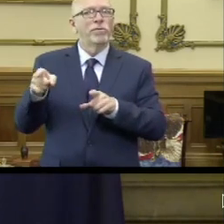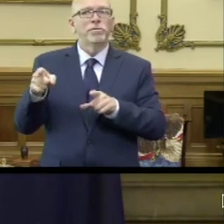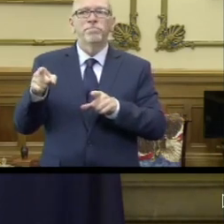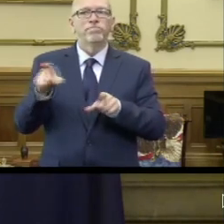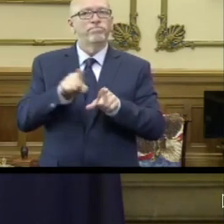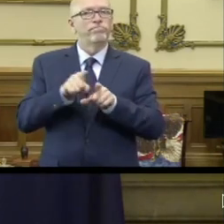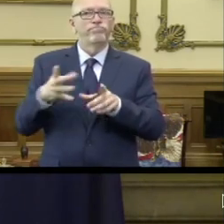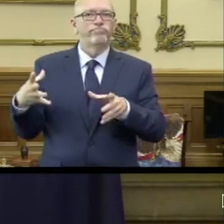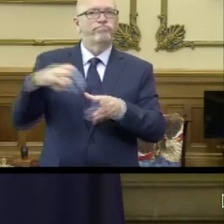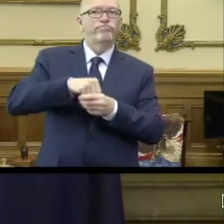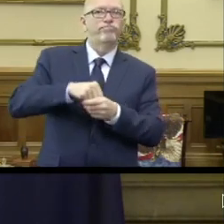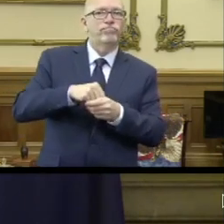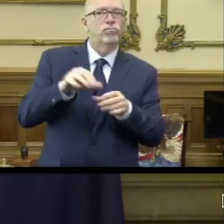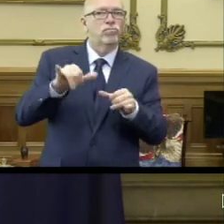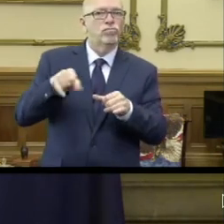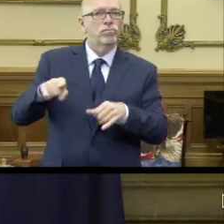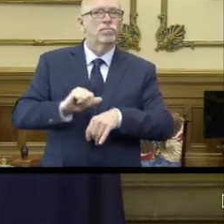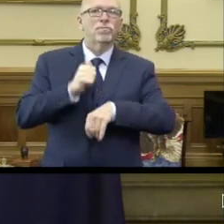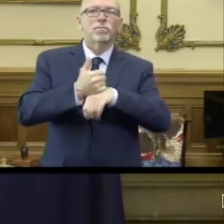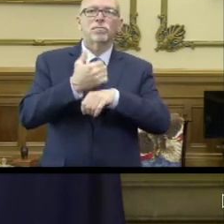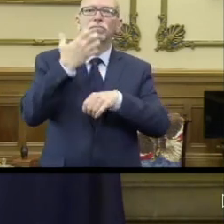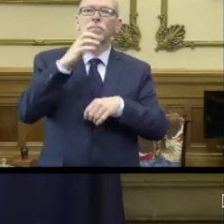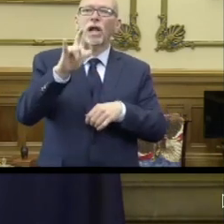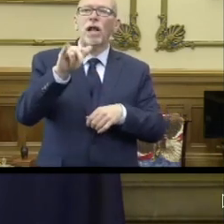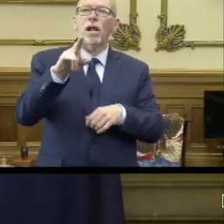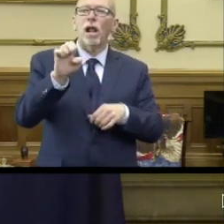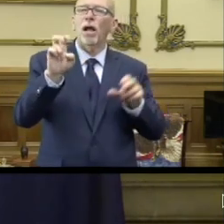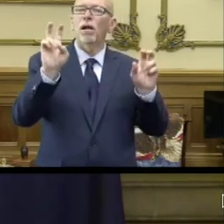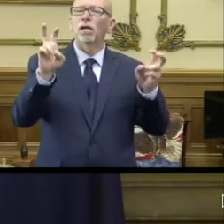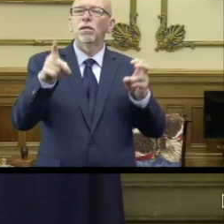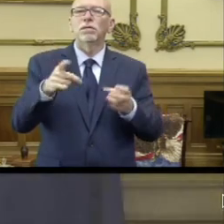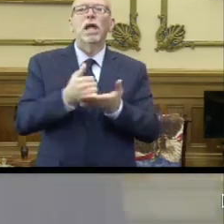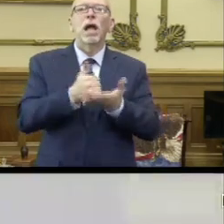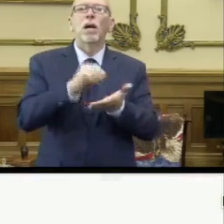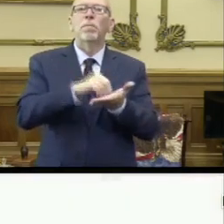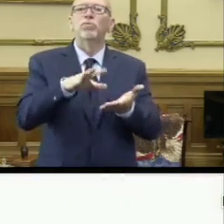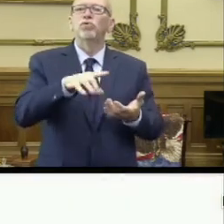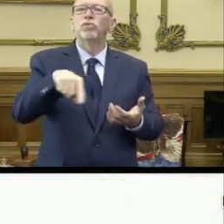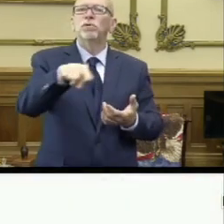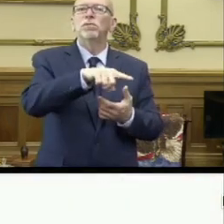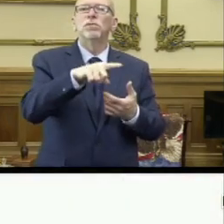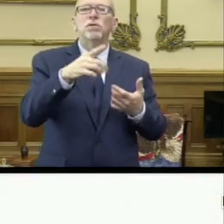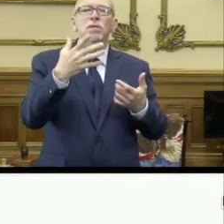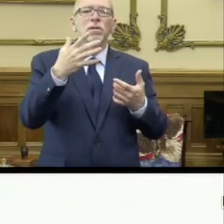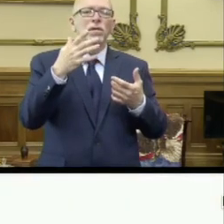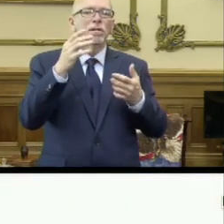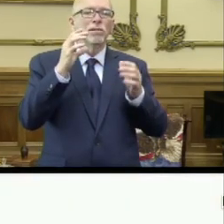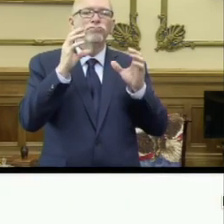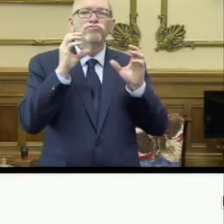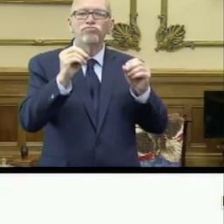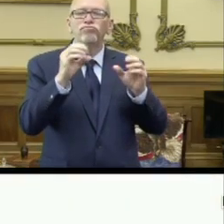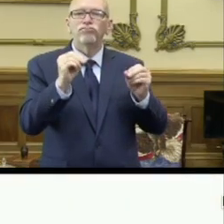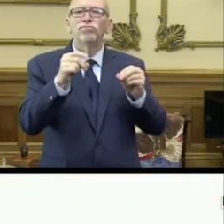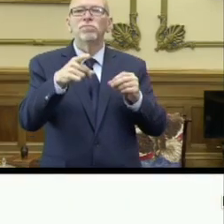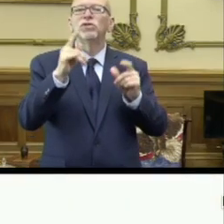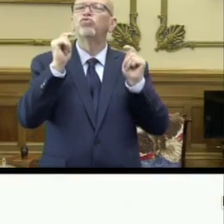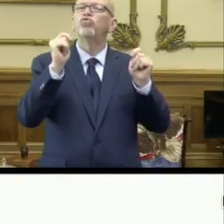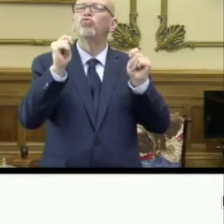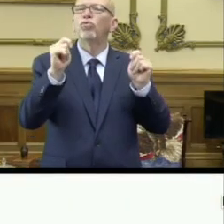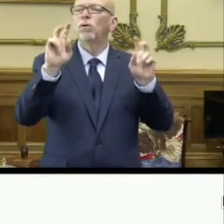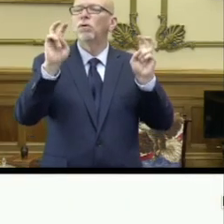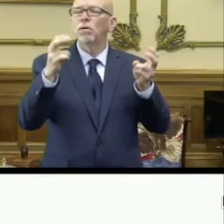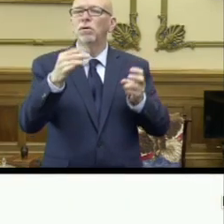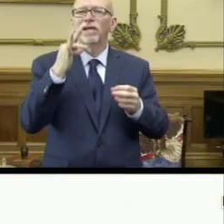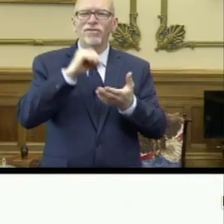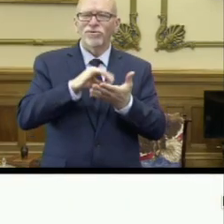and set up a hotline, if you will, to help students with instructional. It's a tutorial, if you will, if